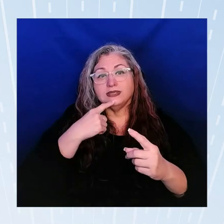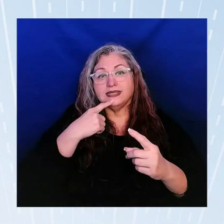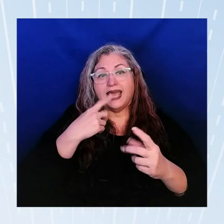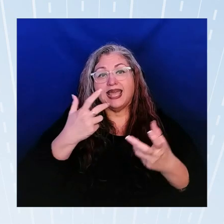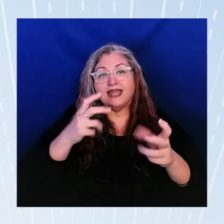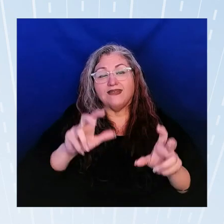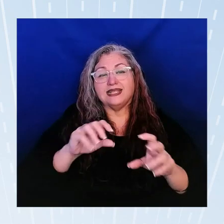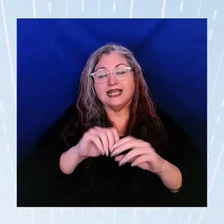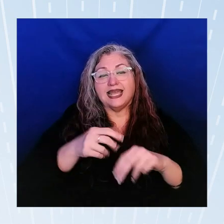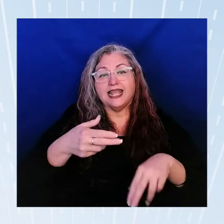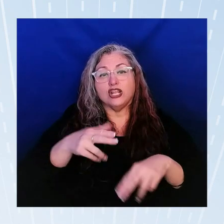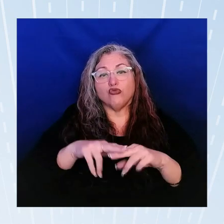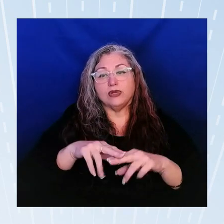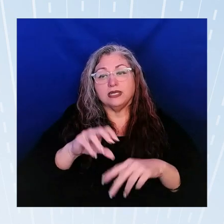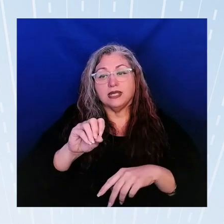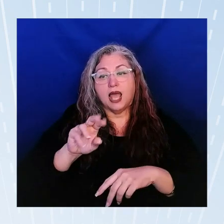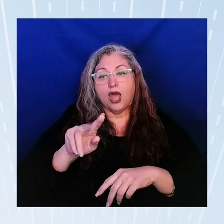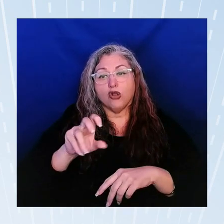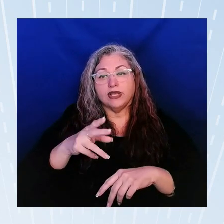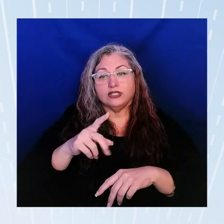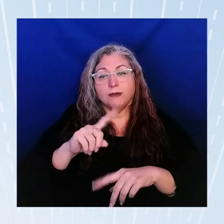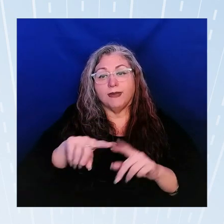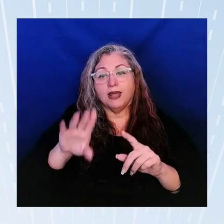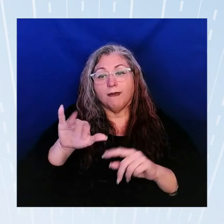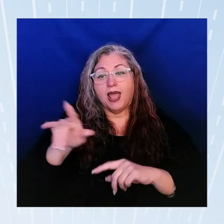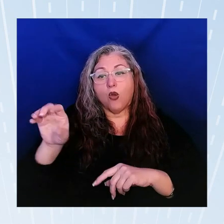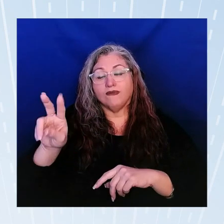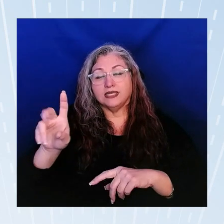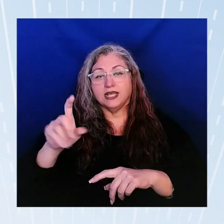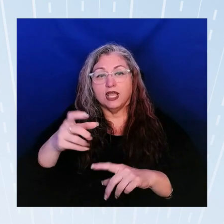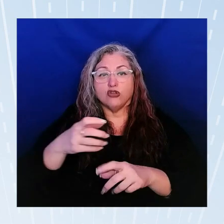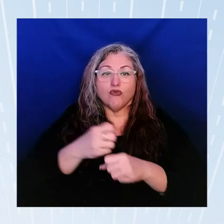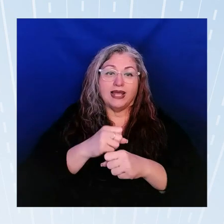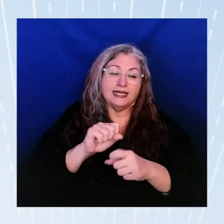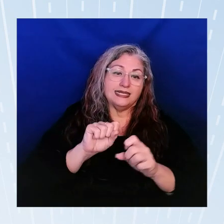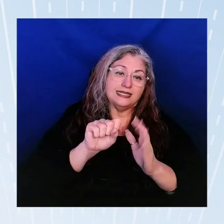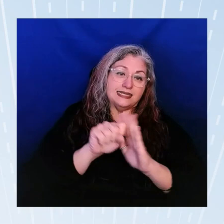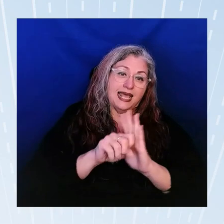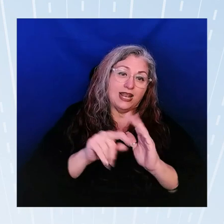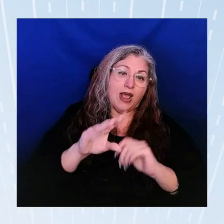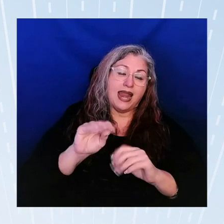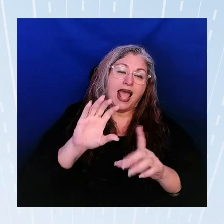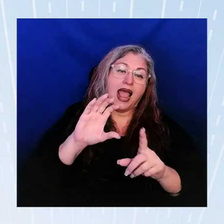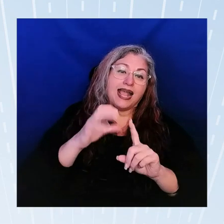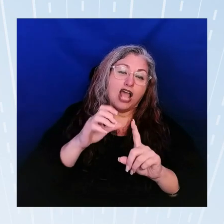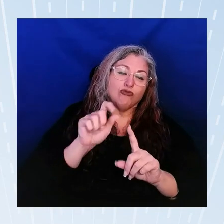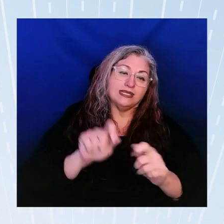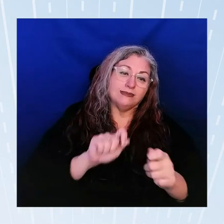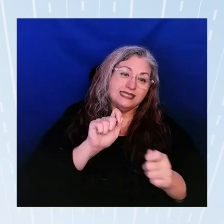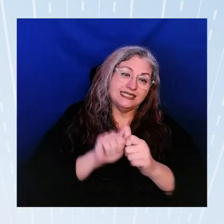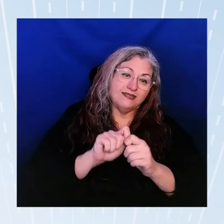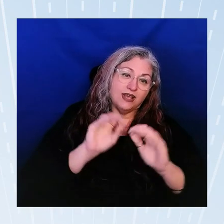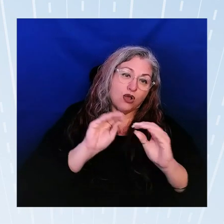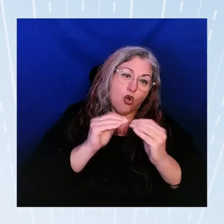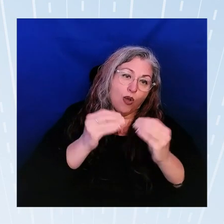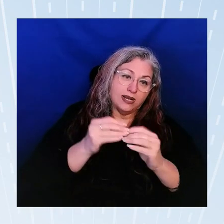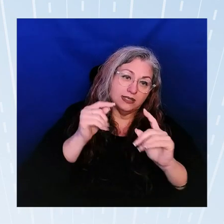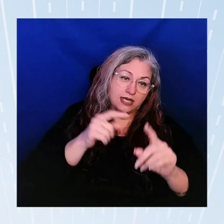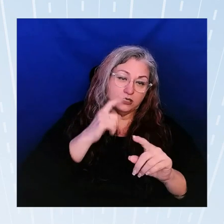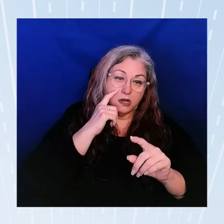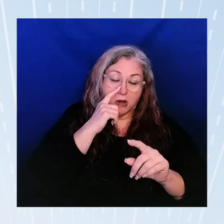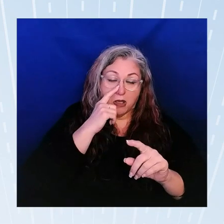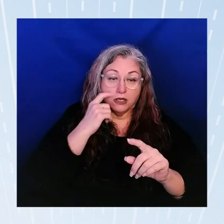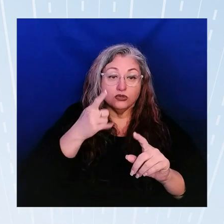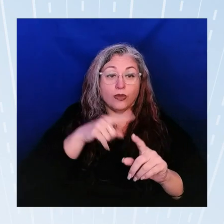increased outreach both by OVC grantee states and territories and culturally specific organizations so that the